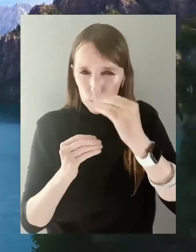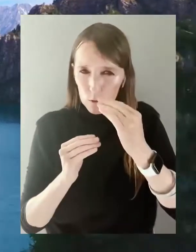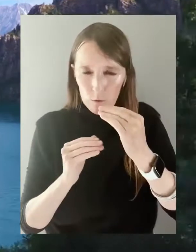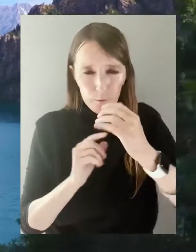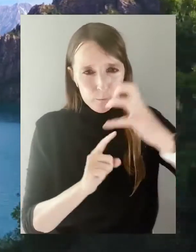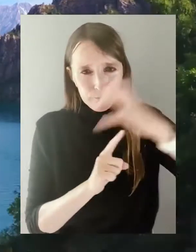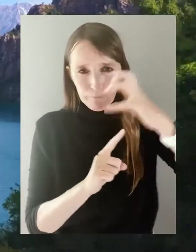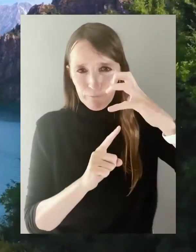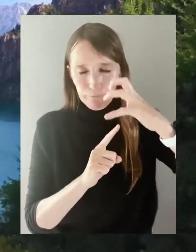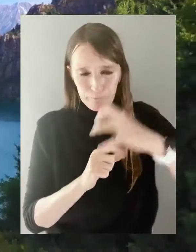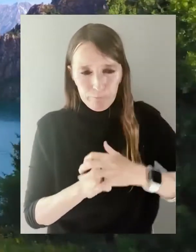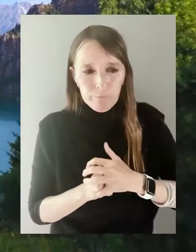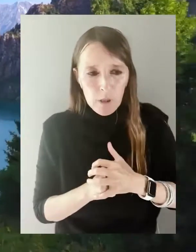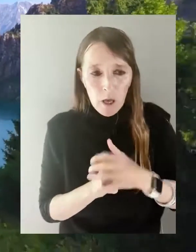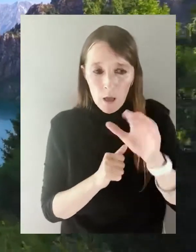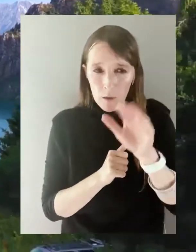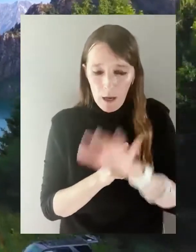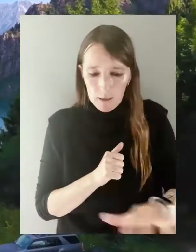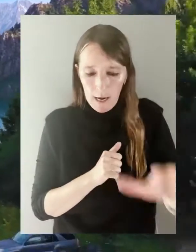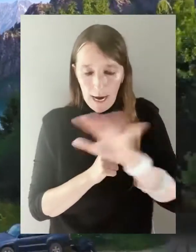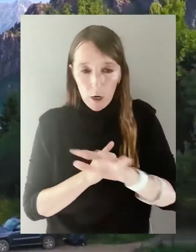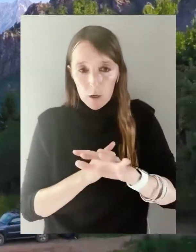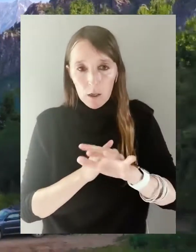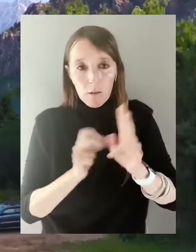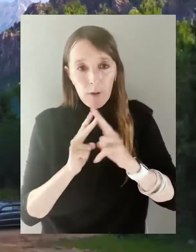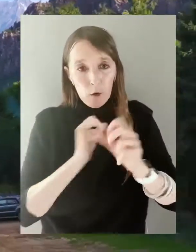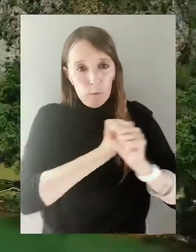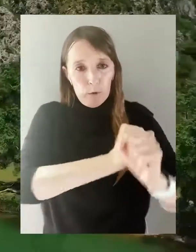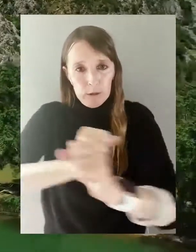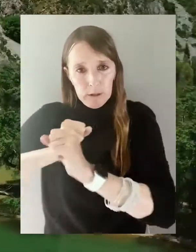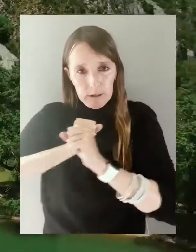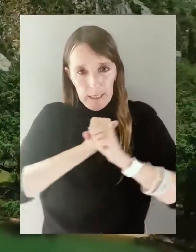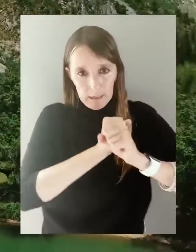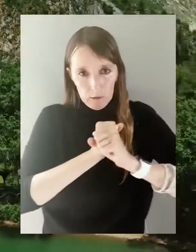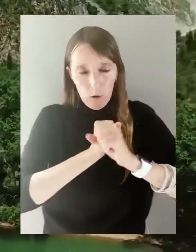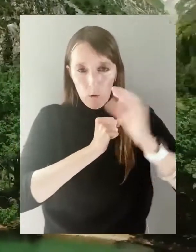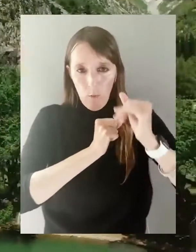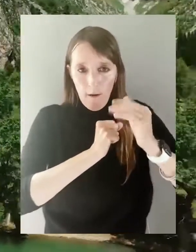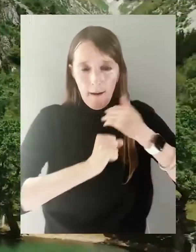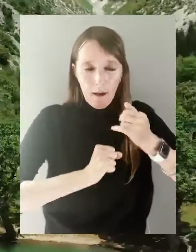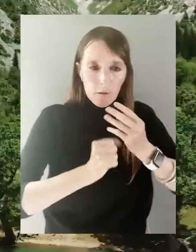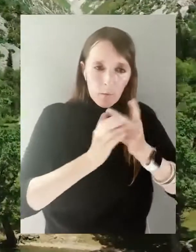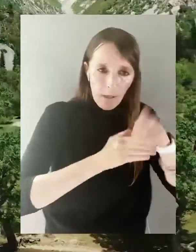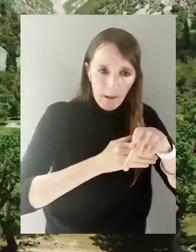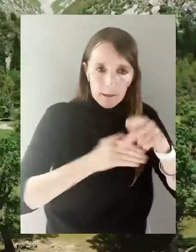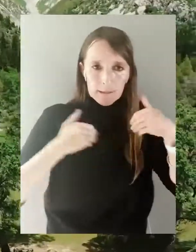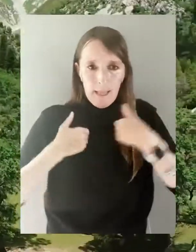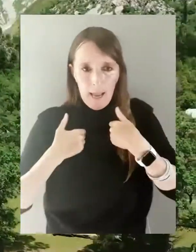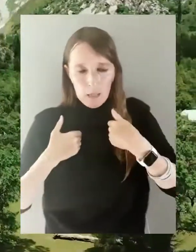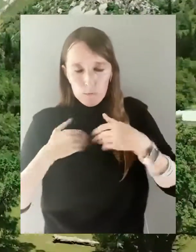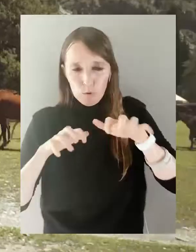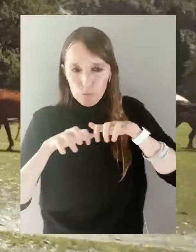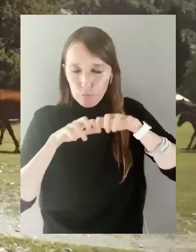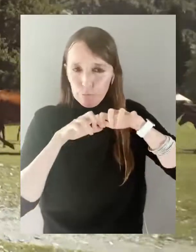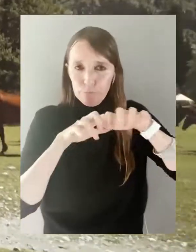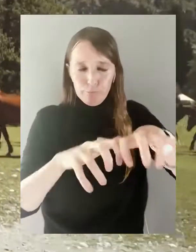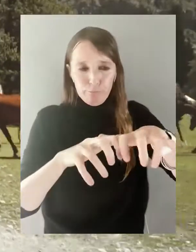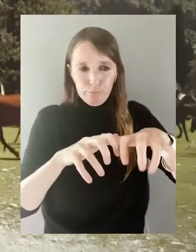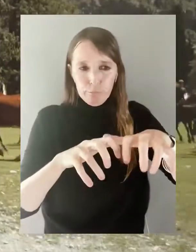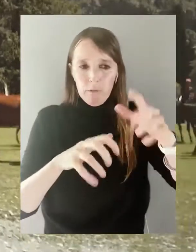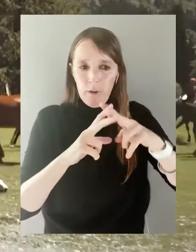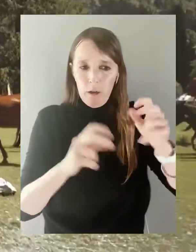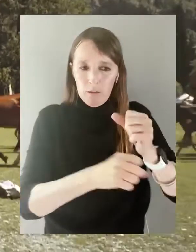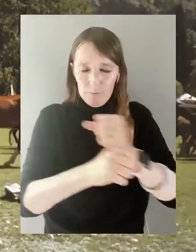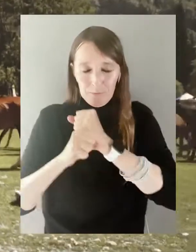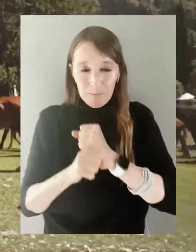Jalalabad region, which cannot be compared by its beauty and magnificence. The area is protected, as it is rich in species